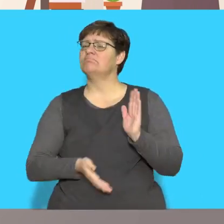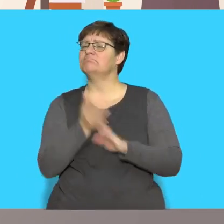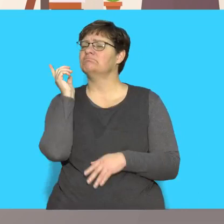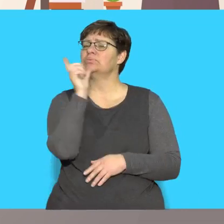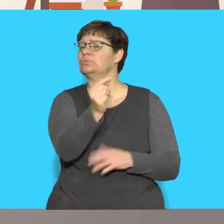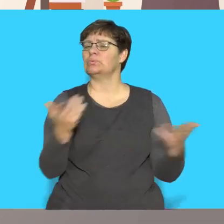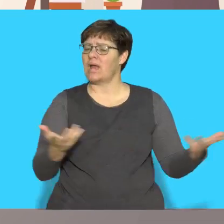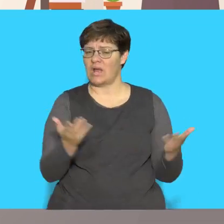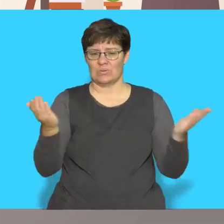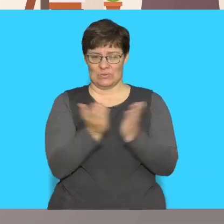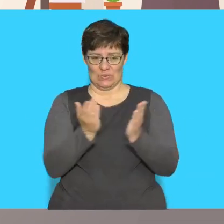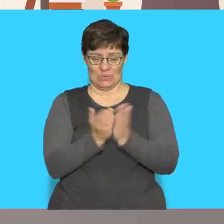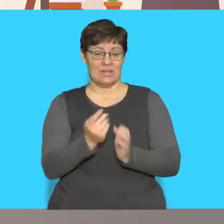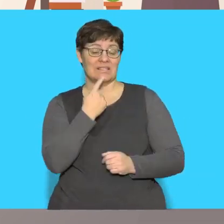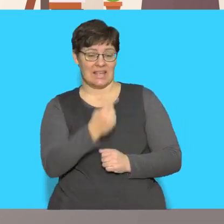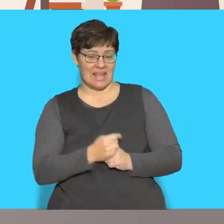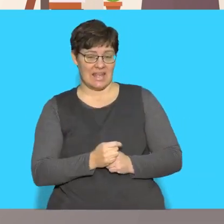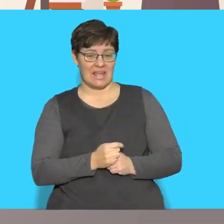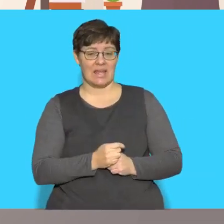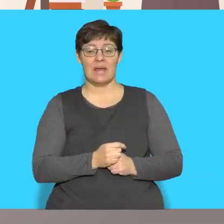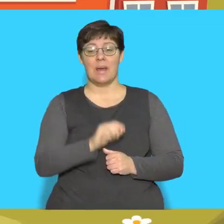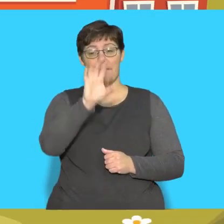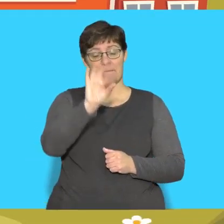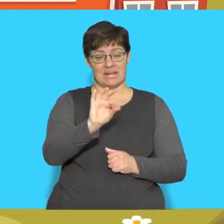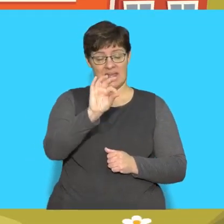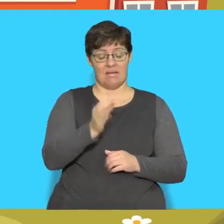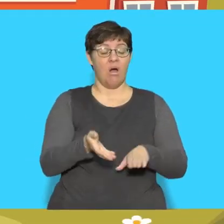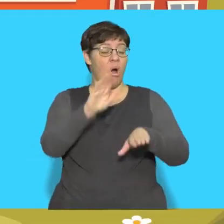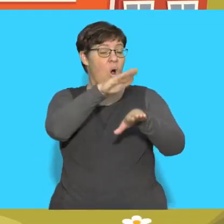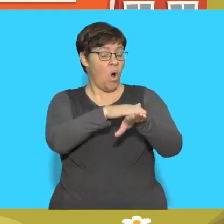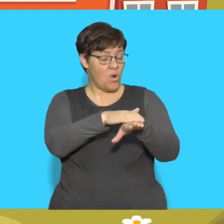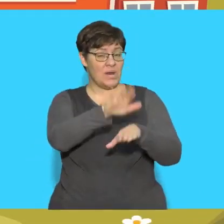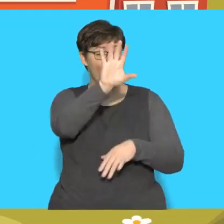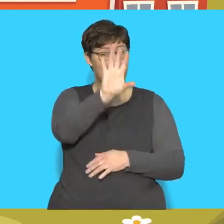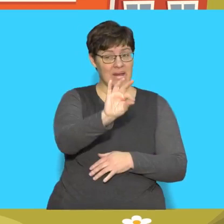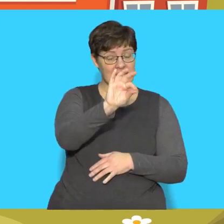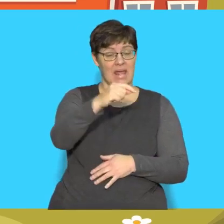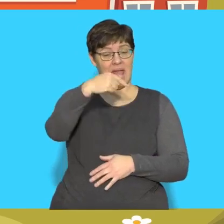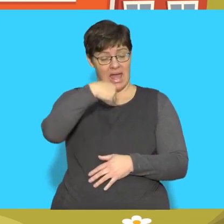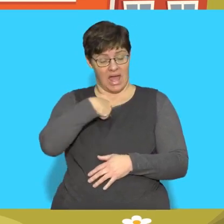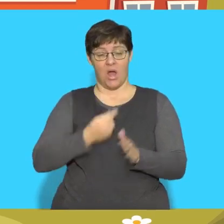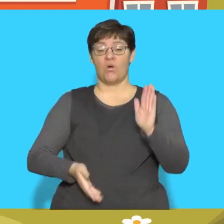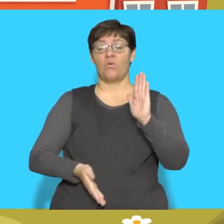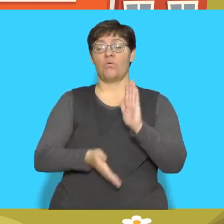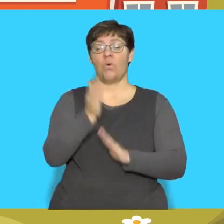school Say Monday On Monday I go to school